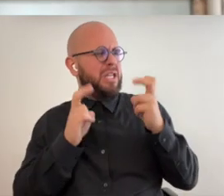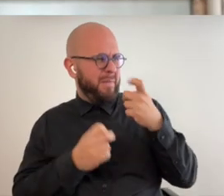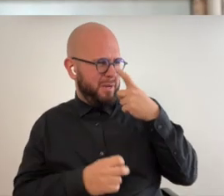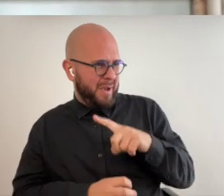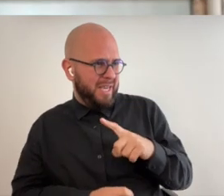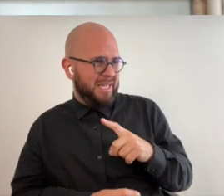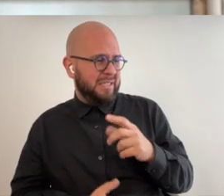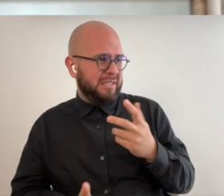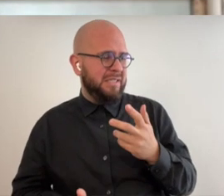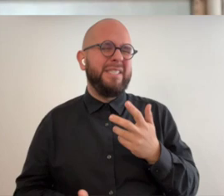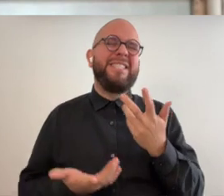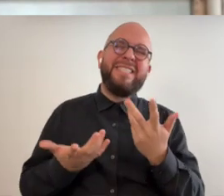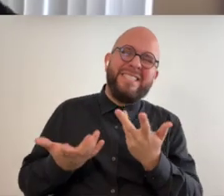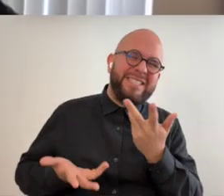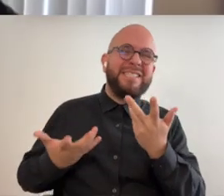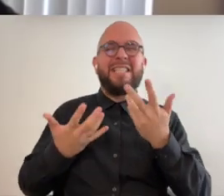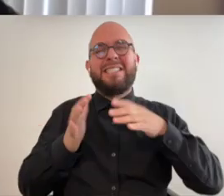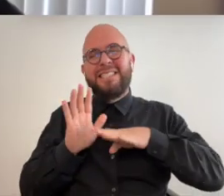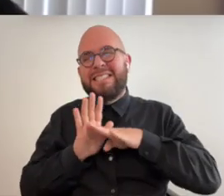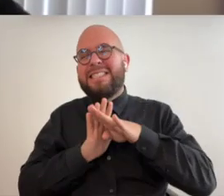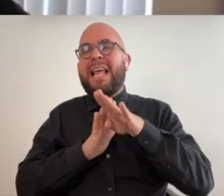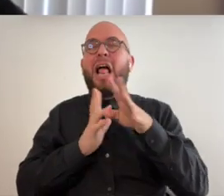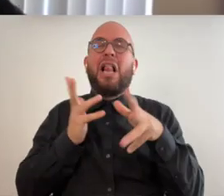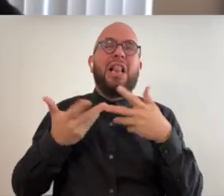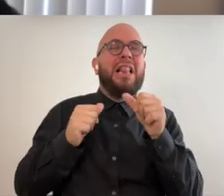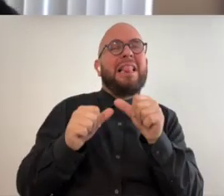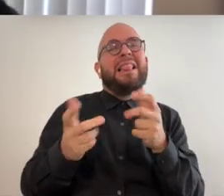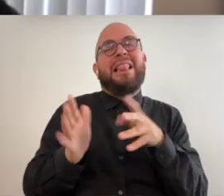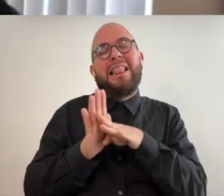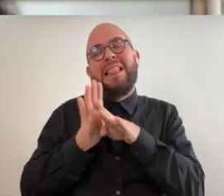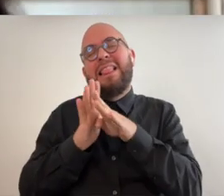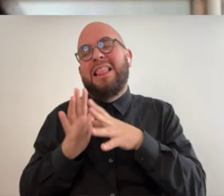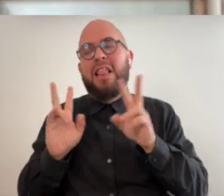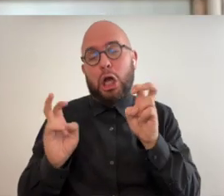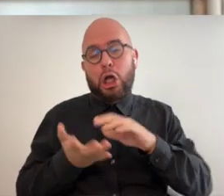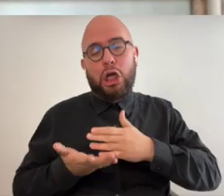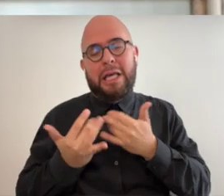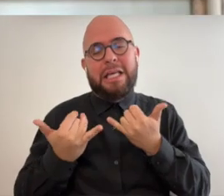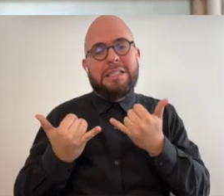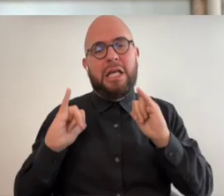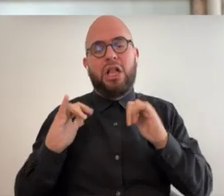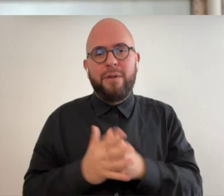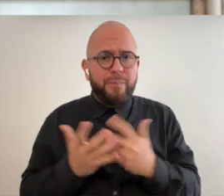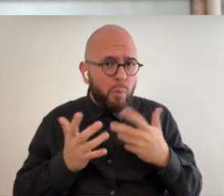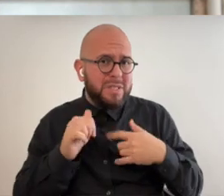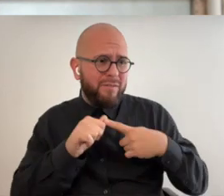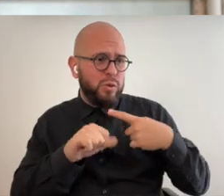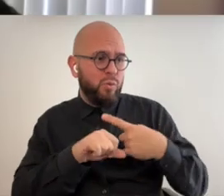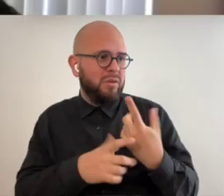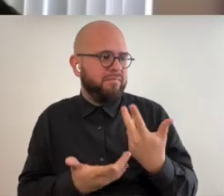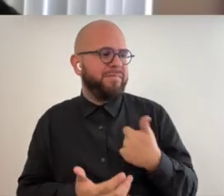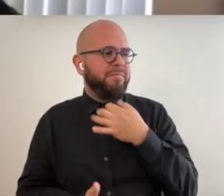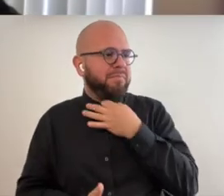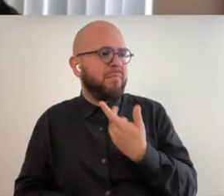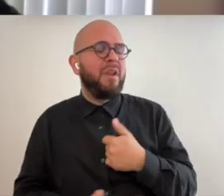asking or is it too soon it's still we're still it's still cooking okay that's why what is the first one first one we did um